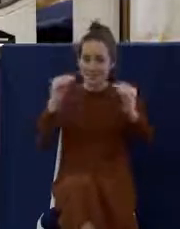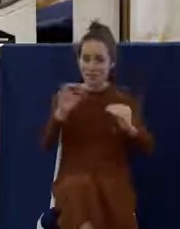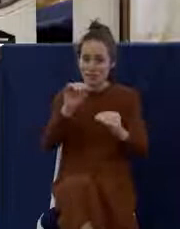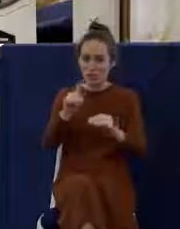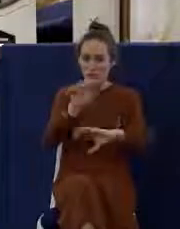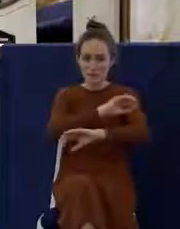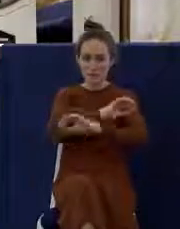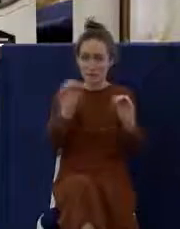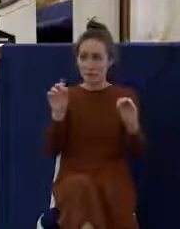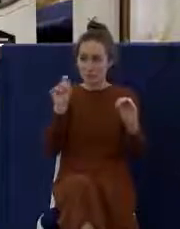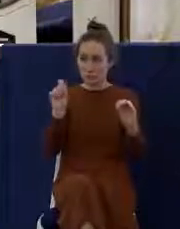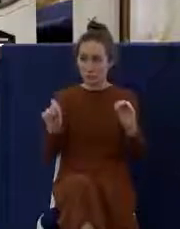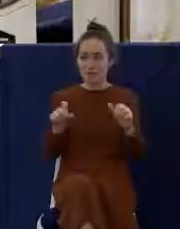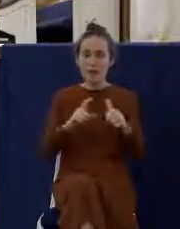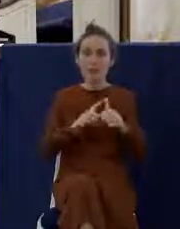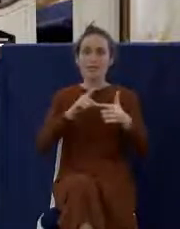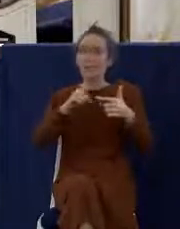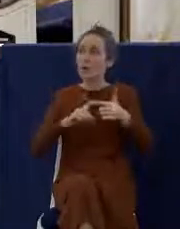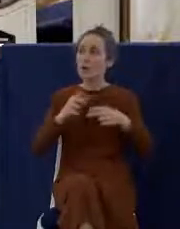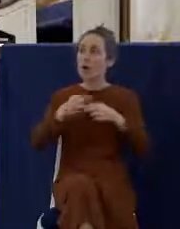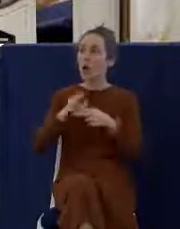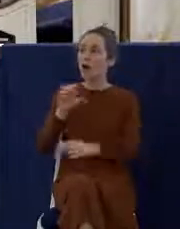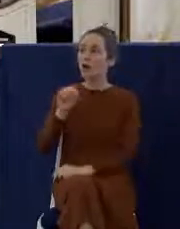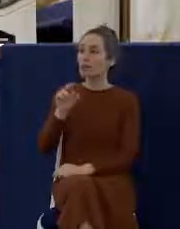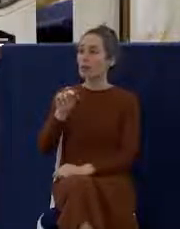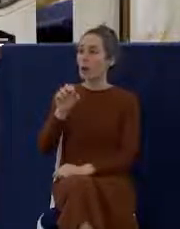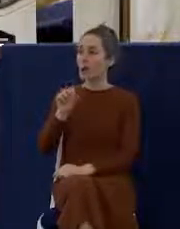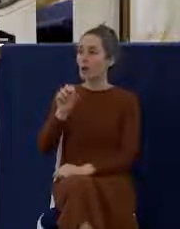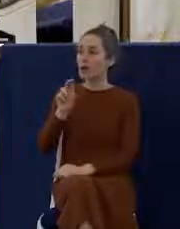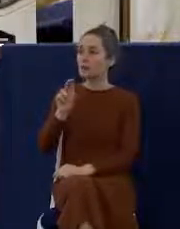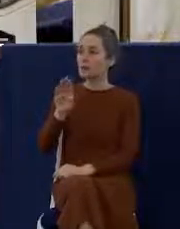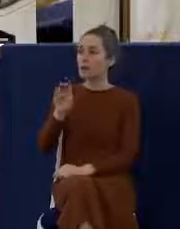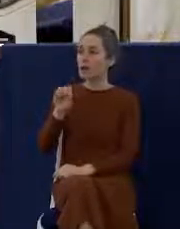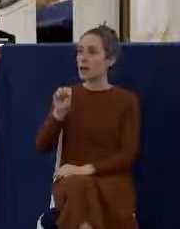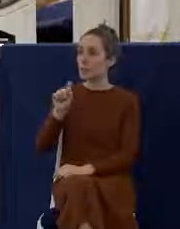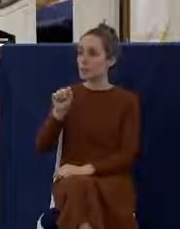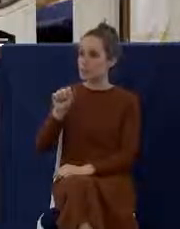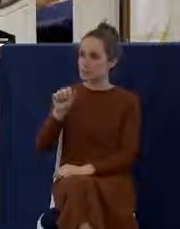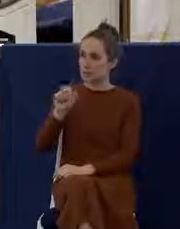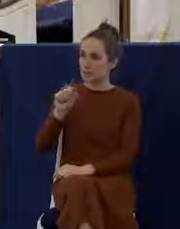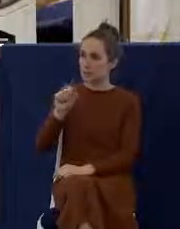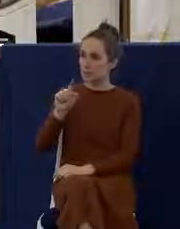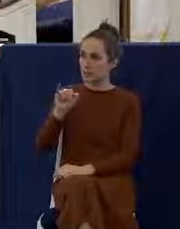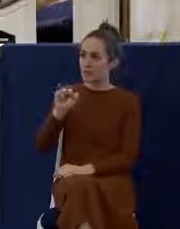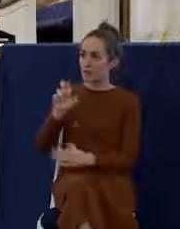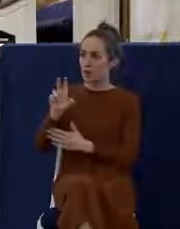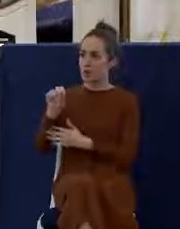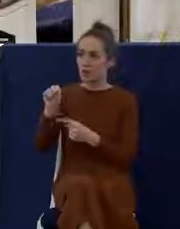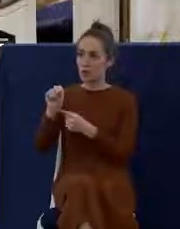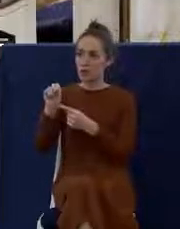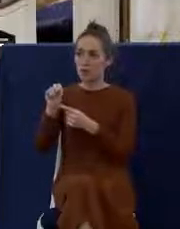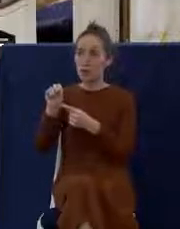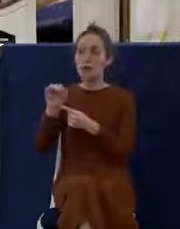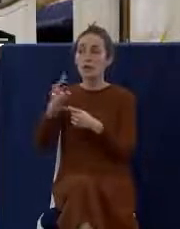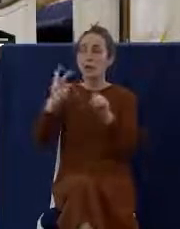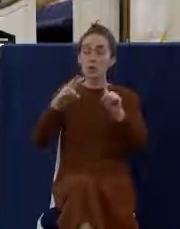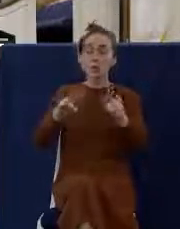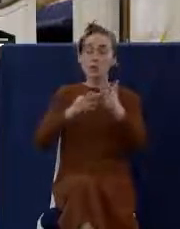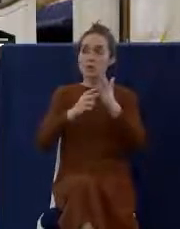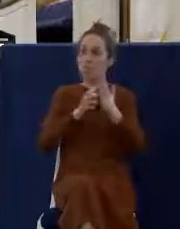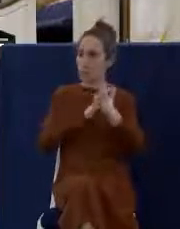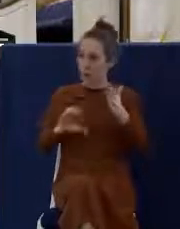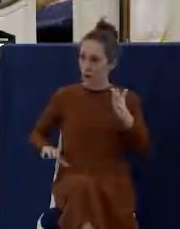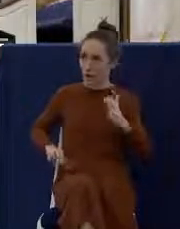there's a second view. It's called consubstantiation. And this is the idea that Christ is physically present in the elements in some way.